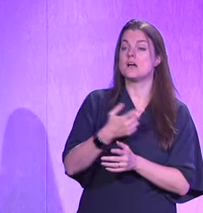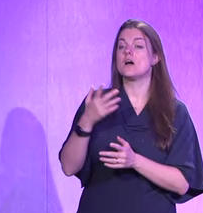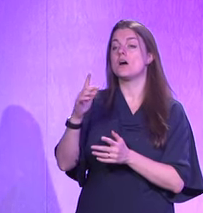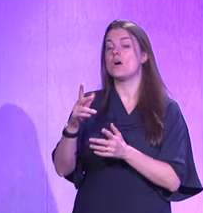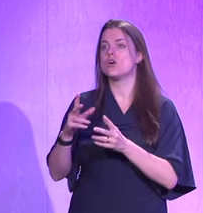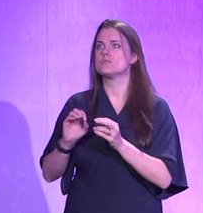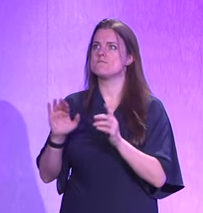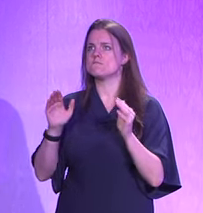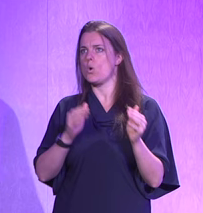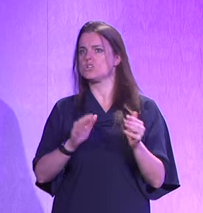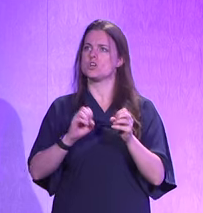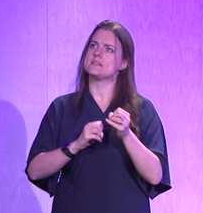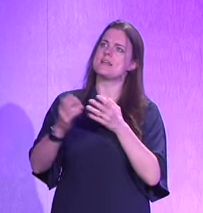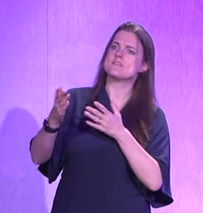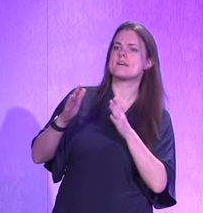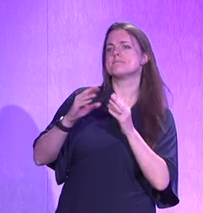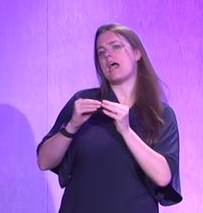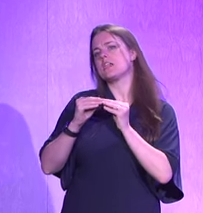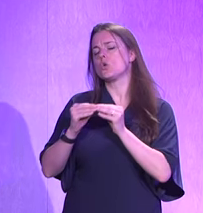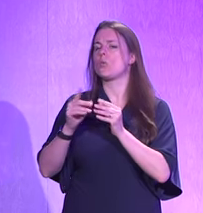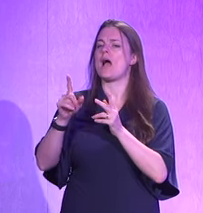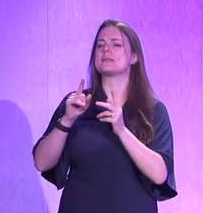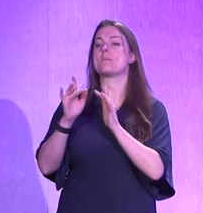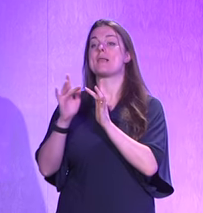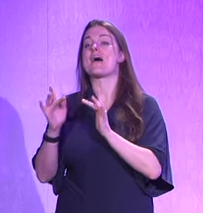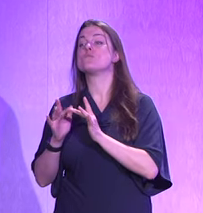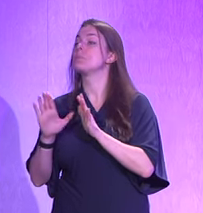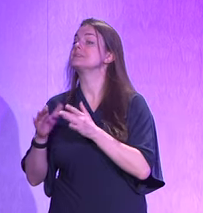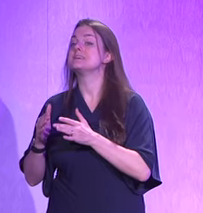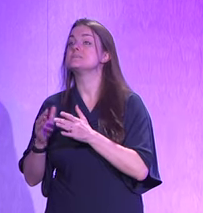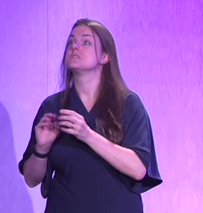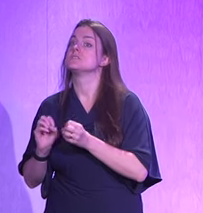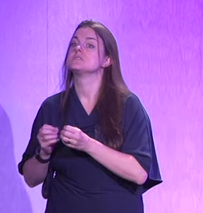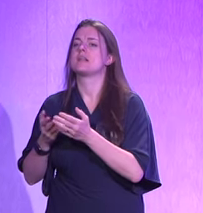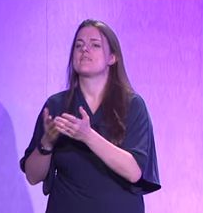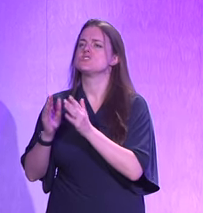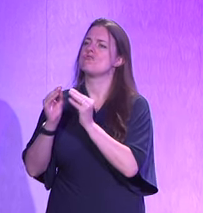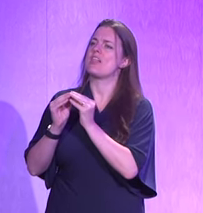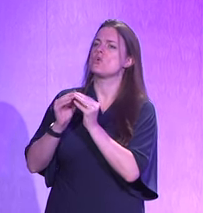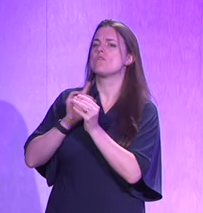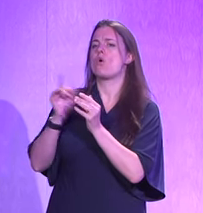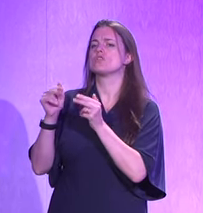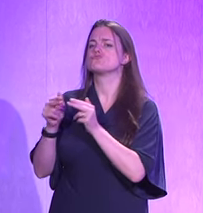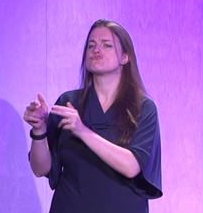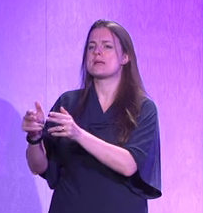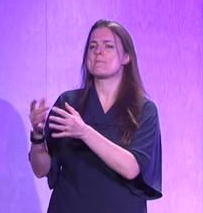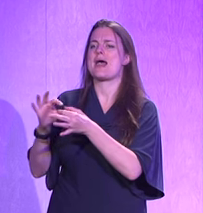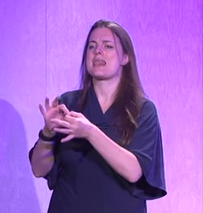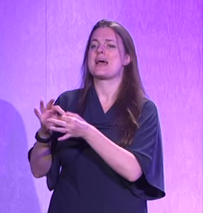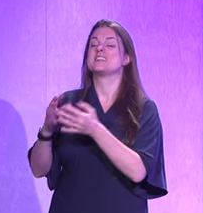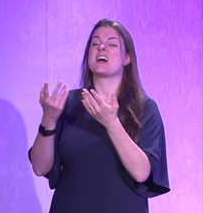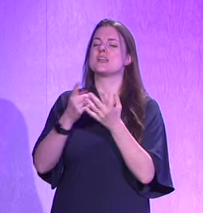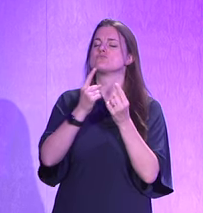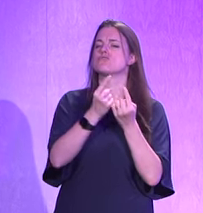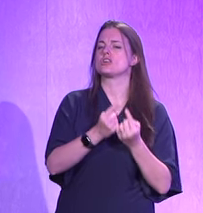focused on delivering value to customers. And we have also platform teams focused on delivering value to these stream-aligned teams or